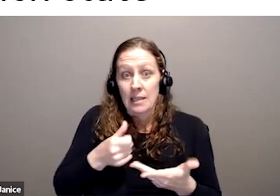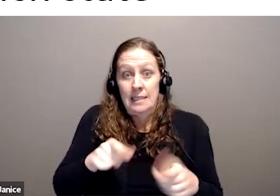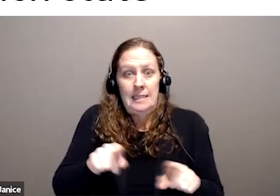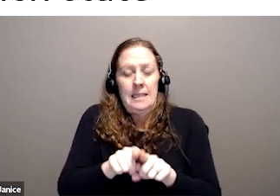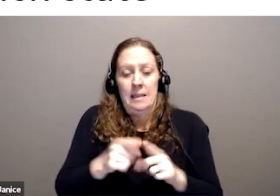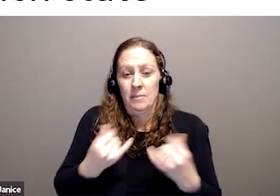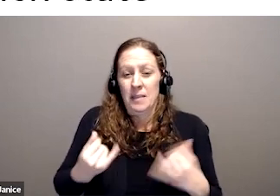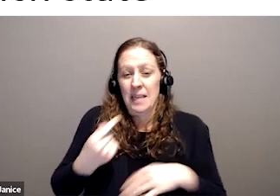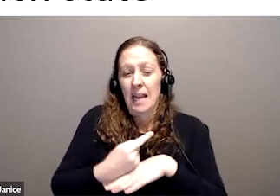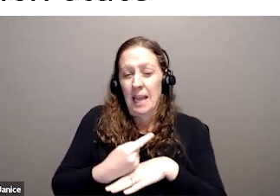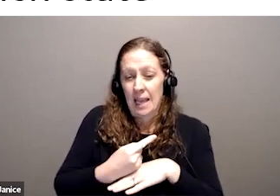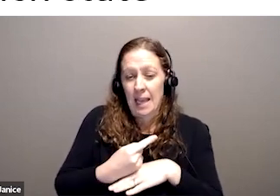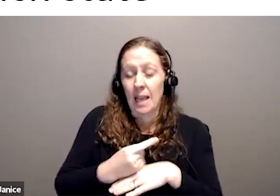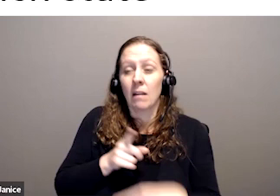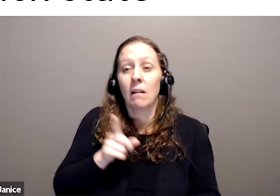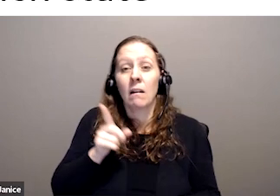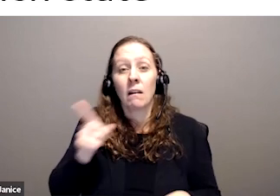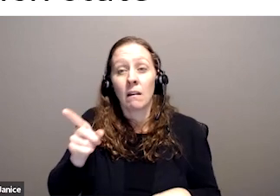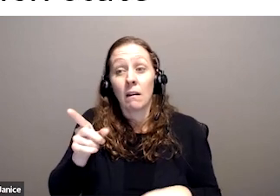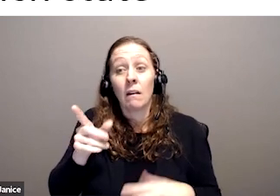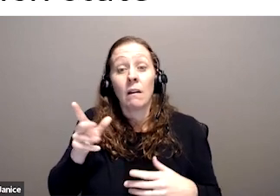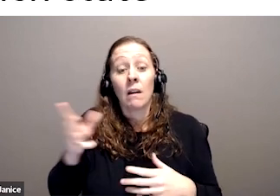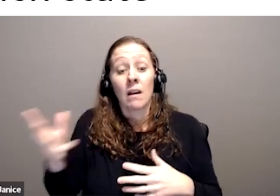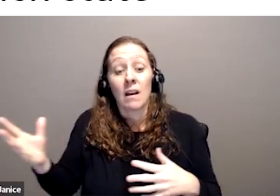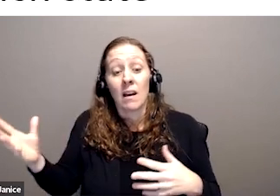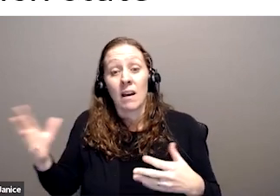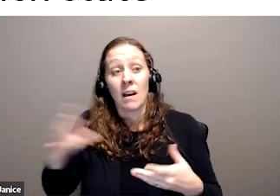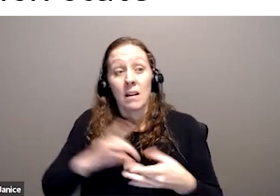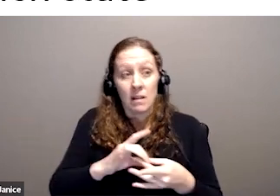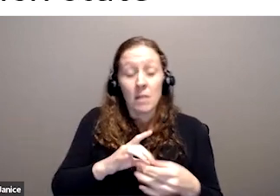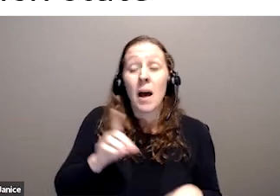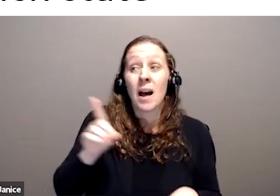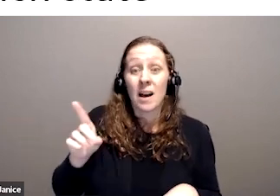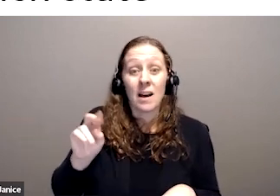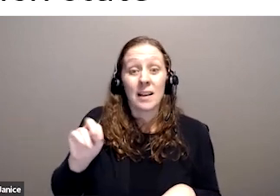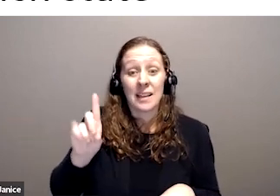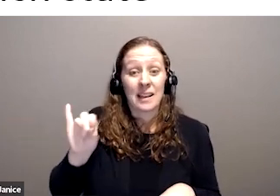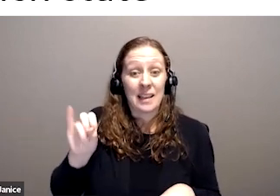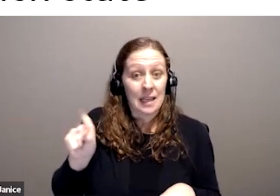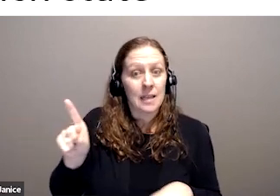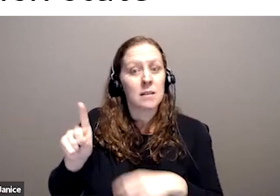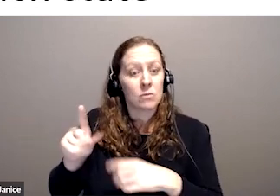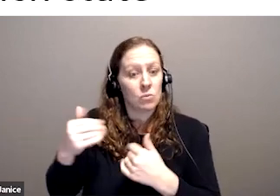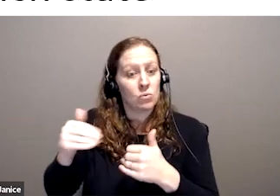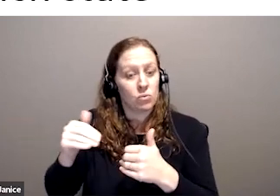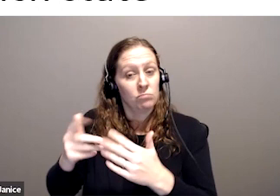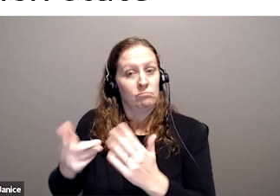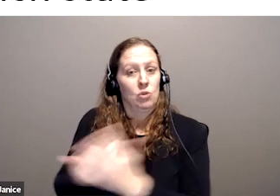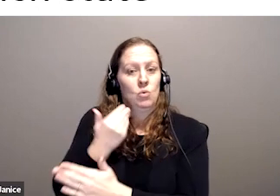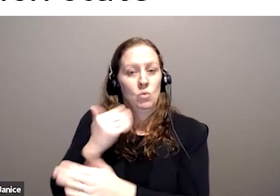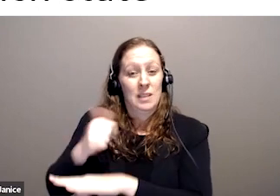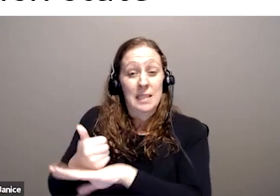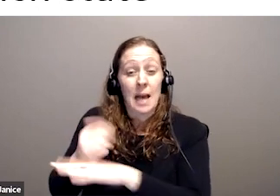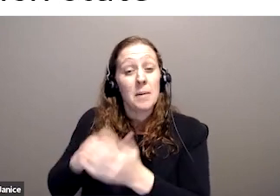with what was already on the ground, but it did break new ground in important ways. So a similar